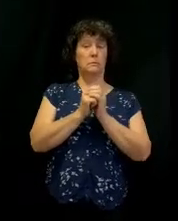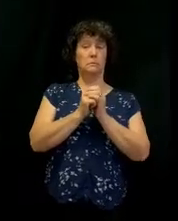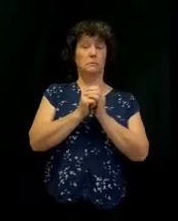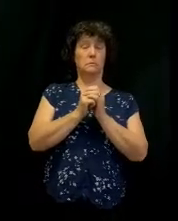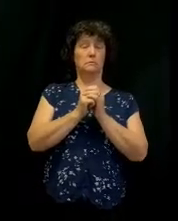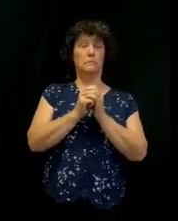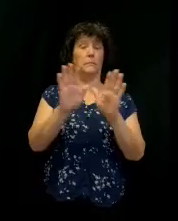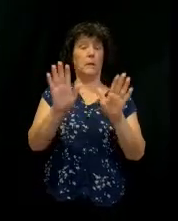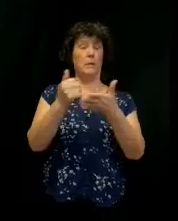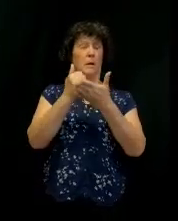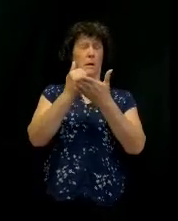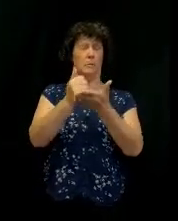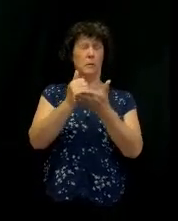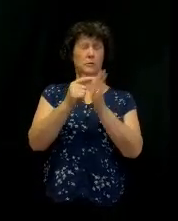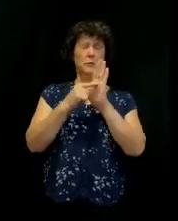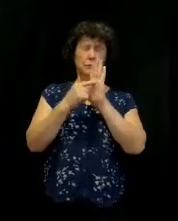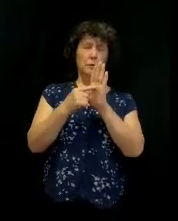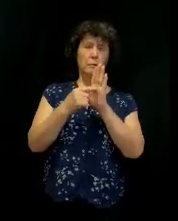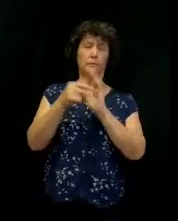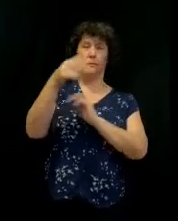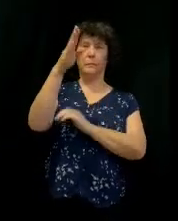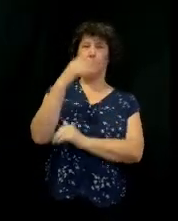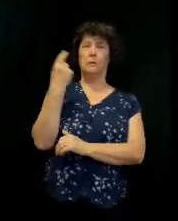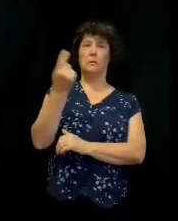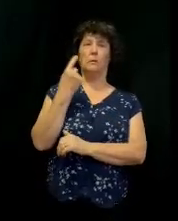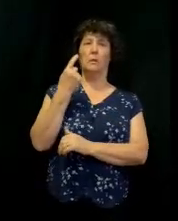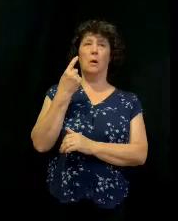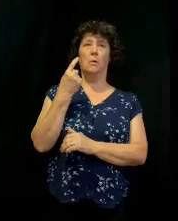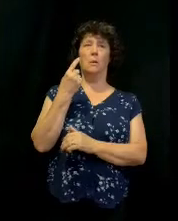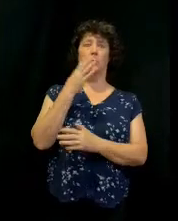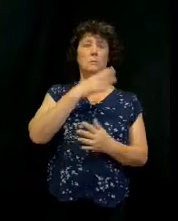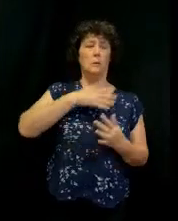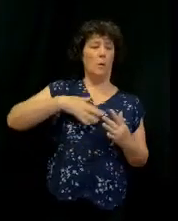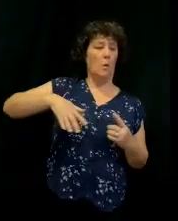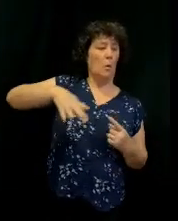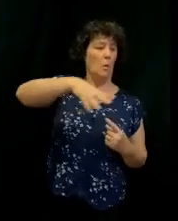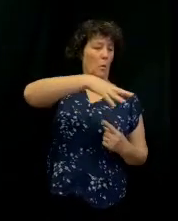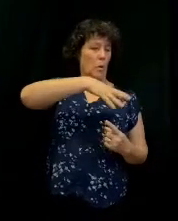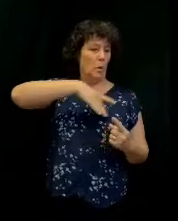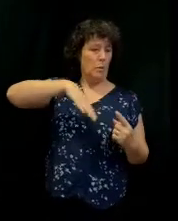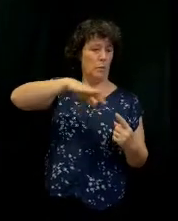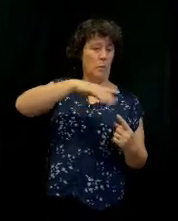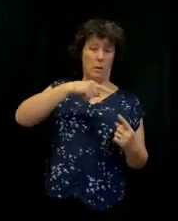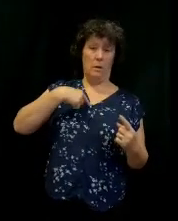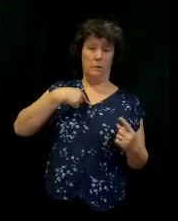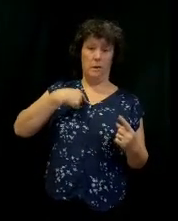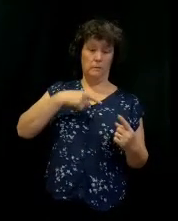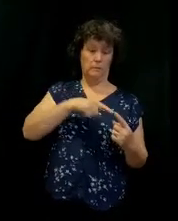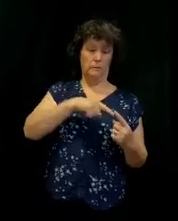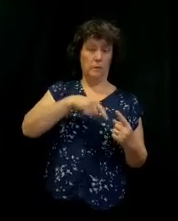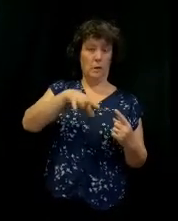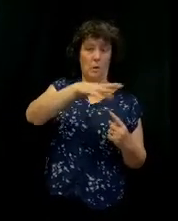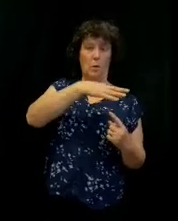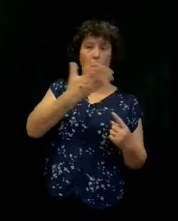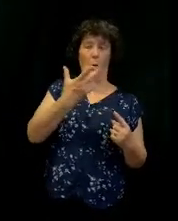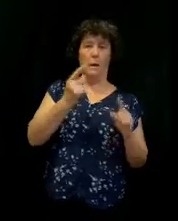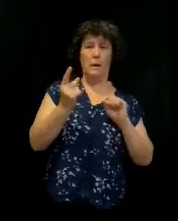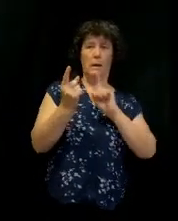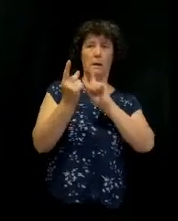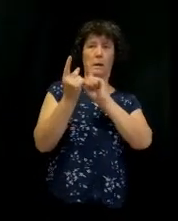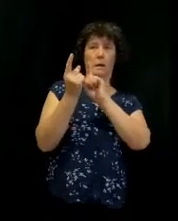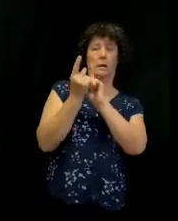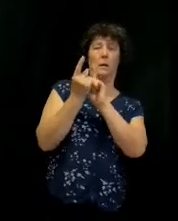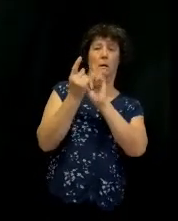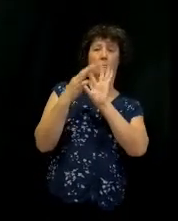Let me help you now. God is always around us, wanting to encounter us.